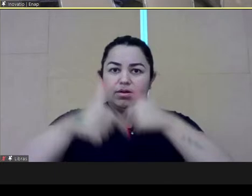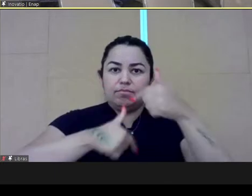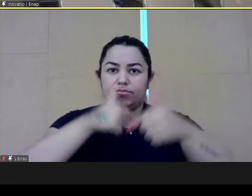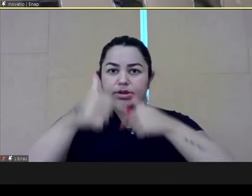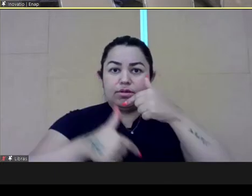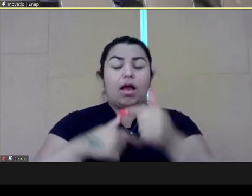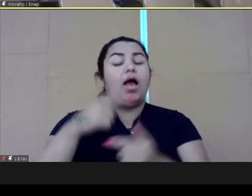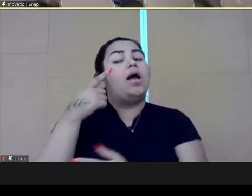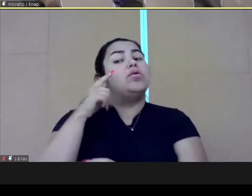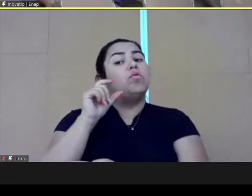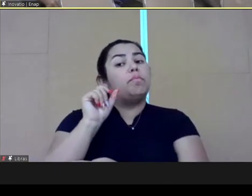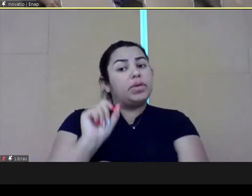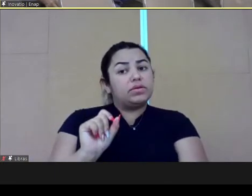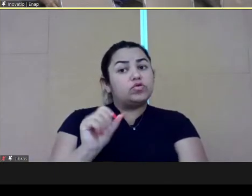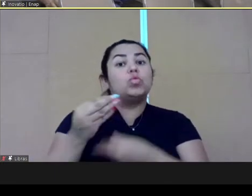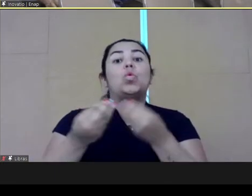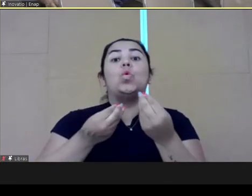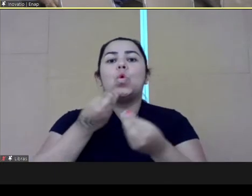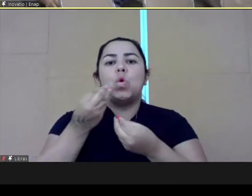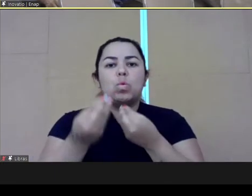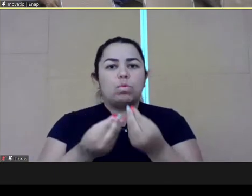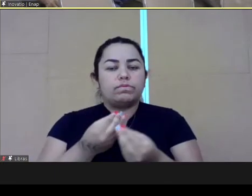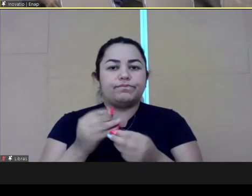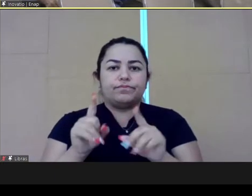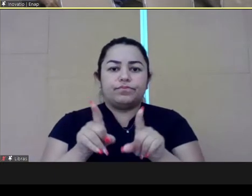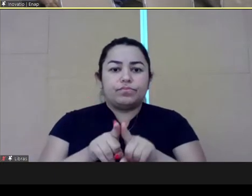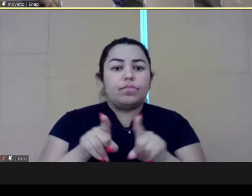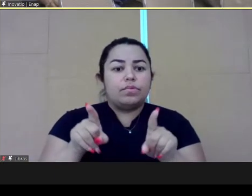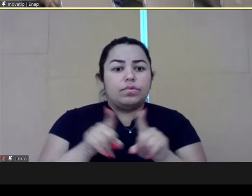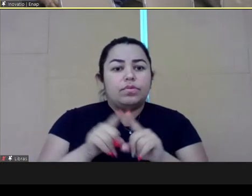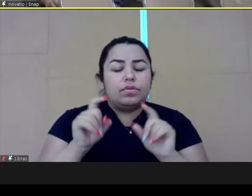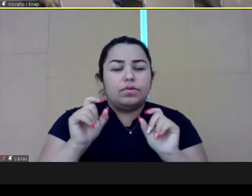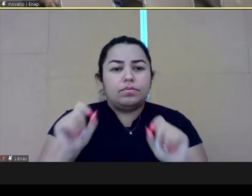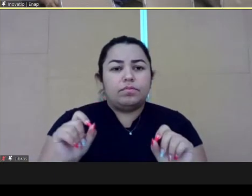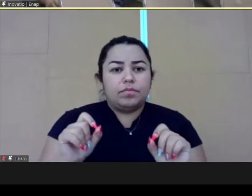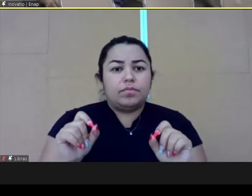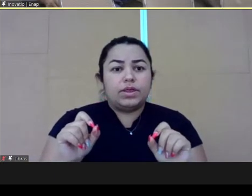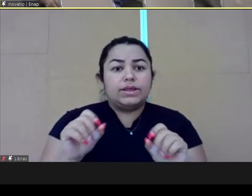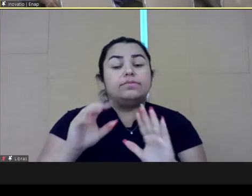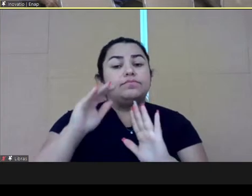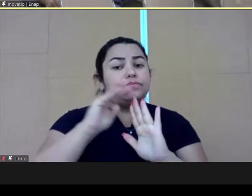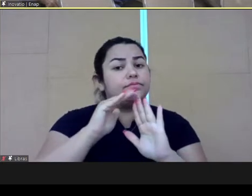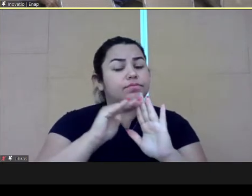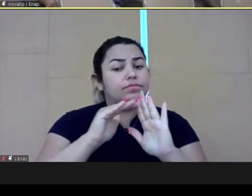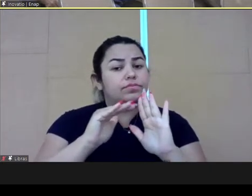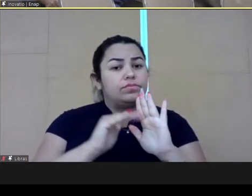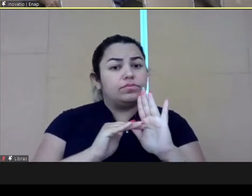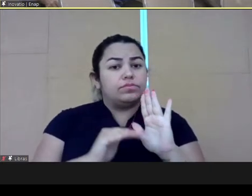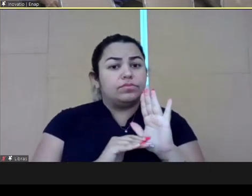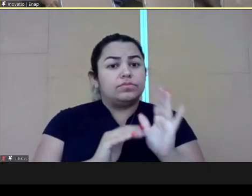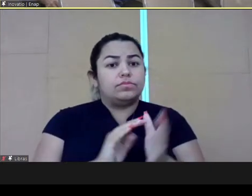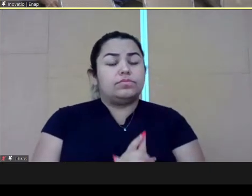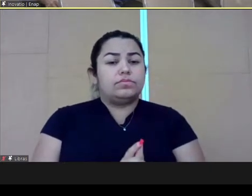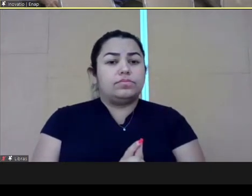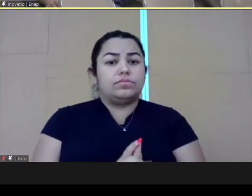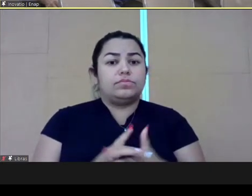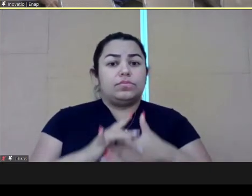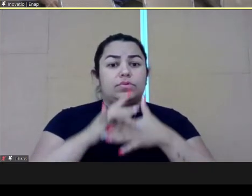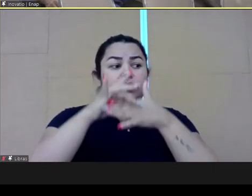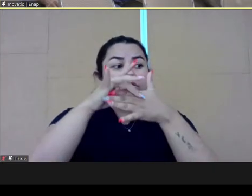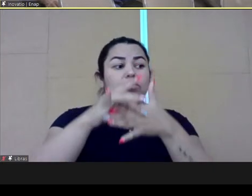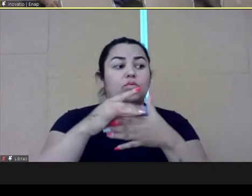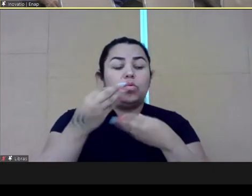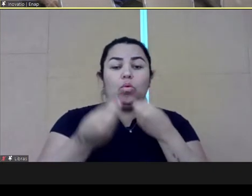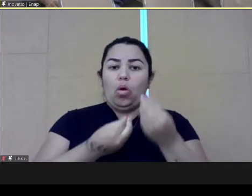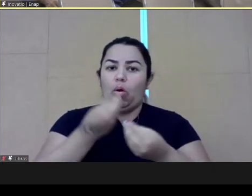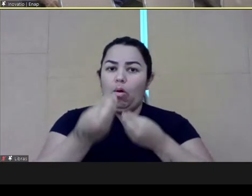with the agenda. So, I keep thinking, how to make this in a scale?